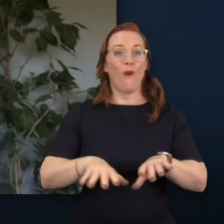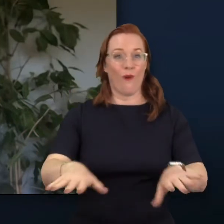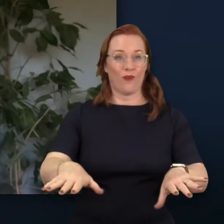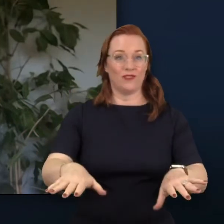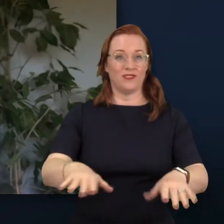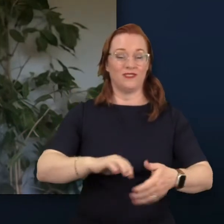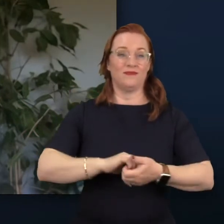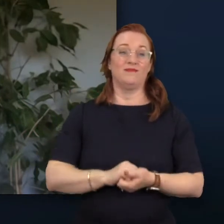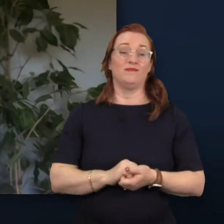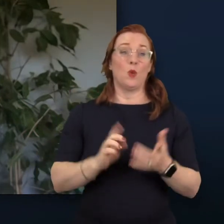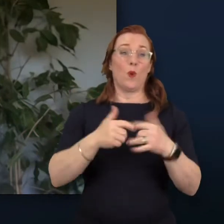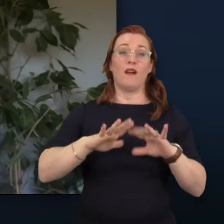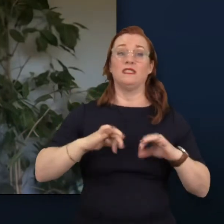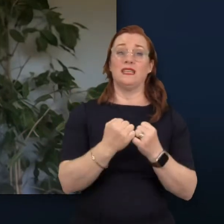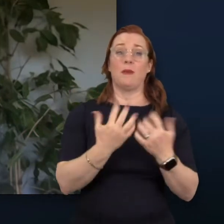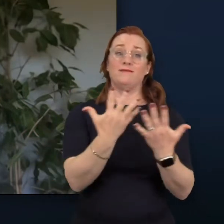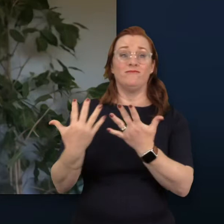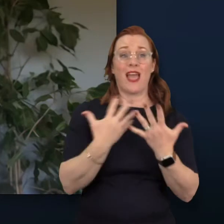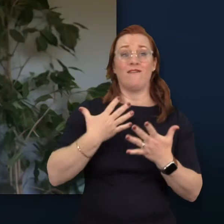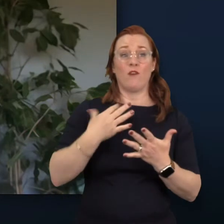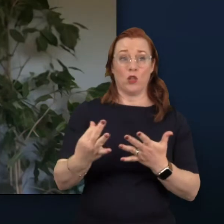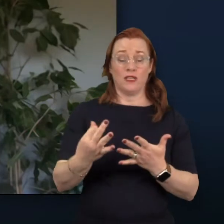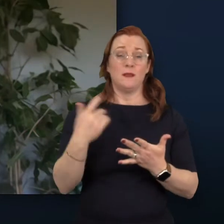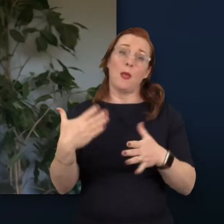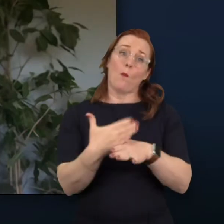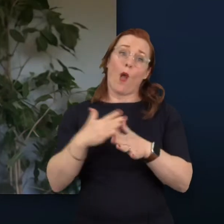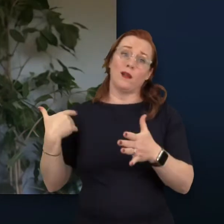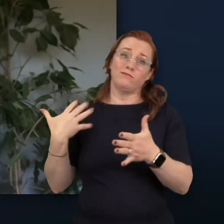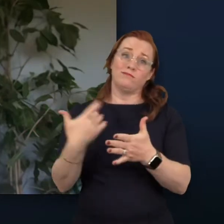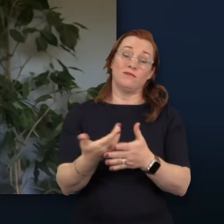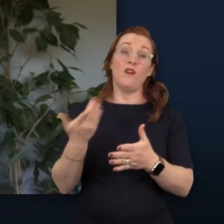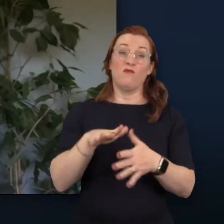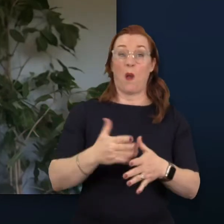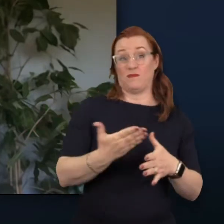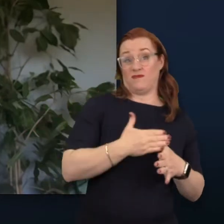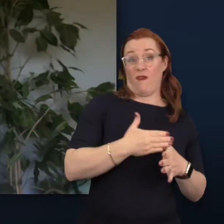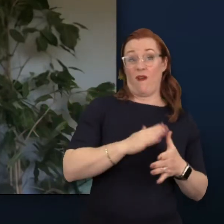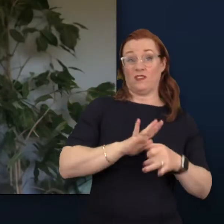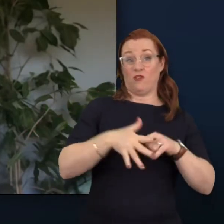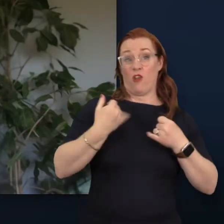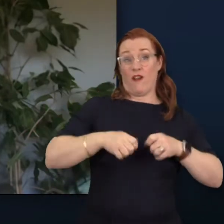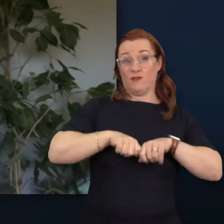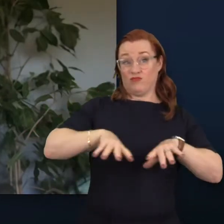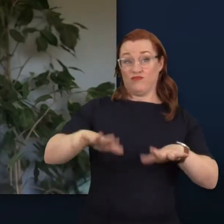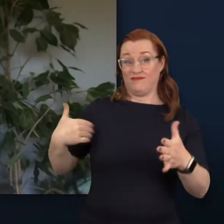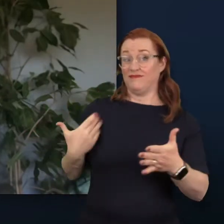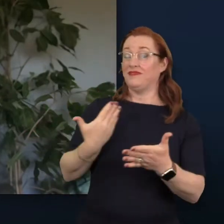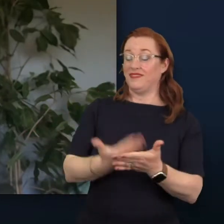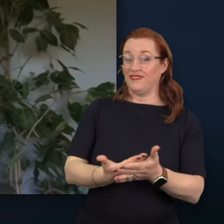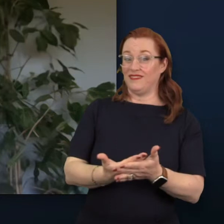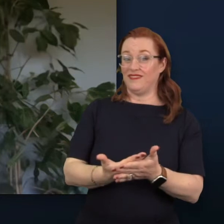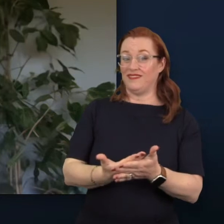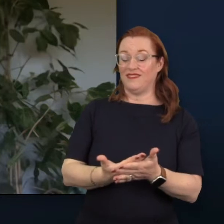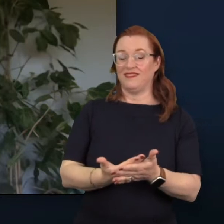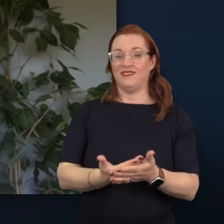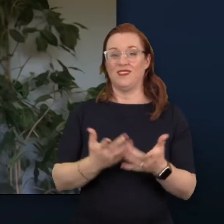As a team of 10 volunteers we've actually been working on GAIN now since the beginning of the pandemic. We have